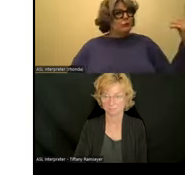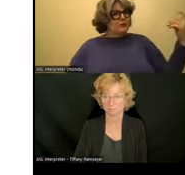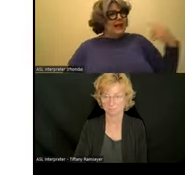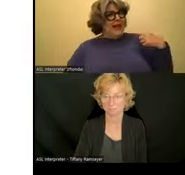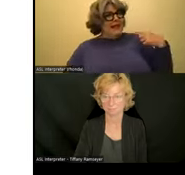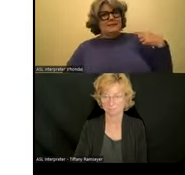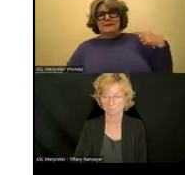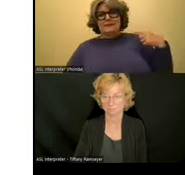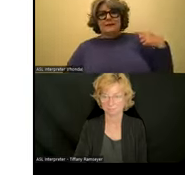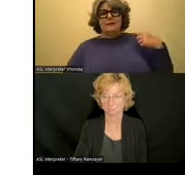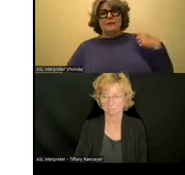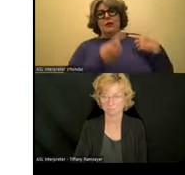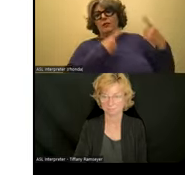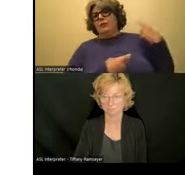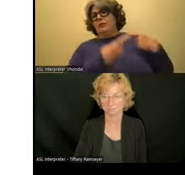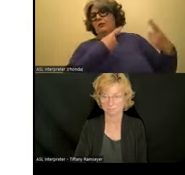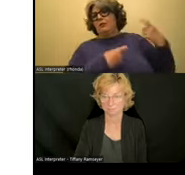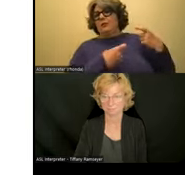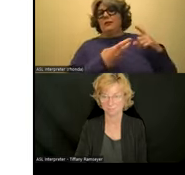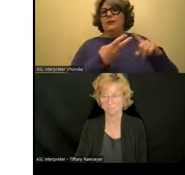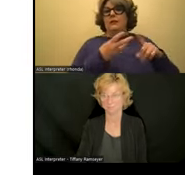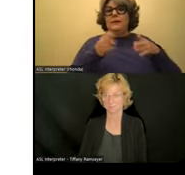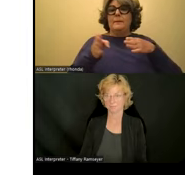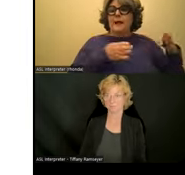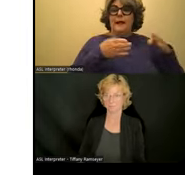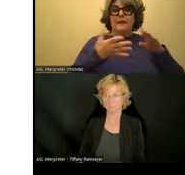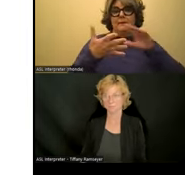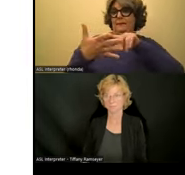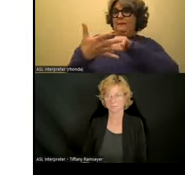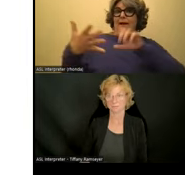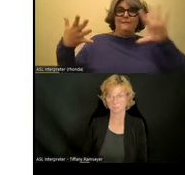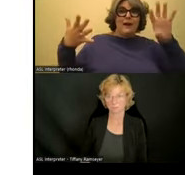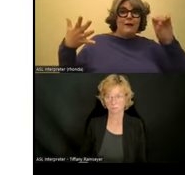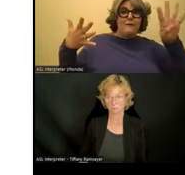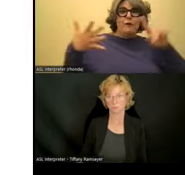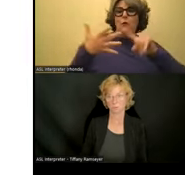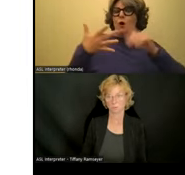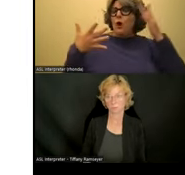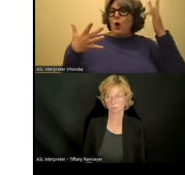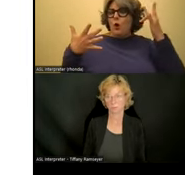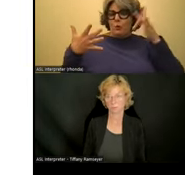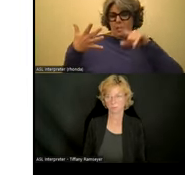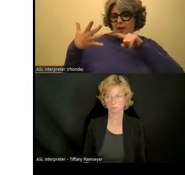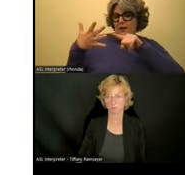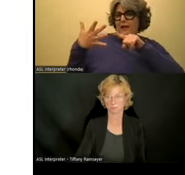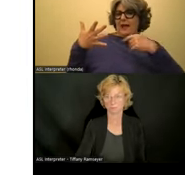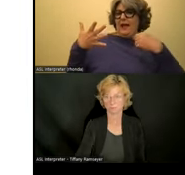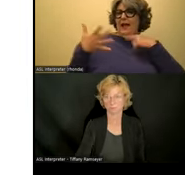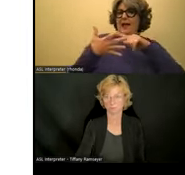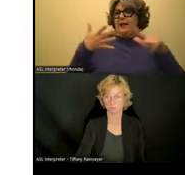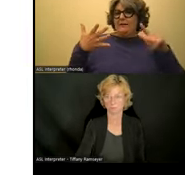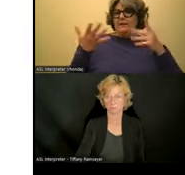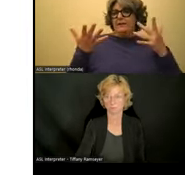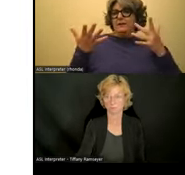instead of questioning plans on my 504 or questioning why I pulled up something on my web